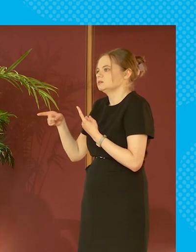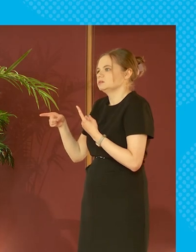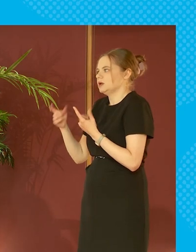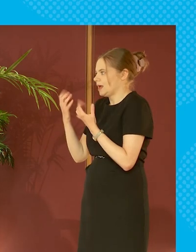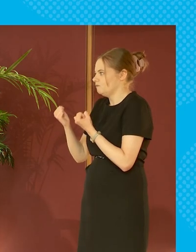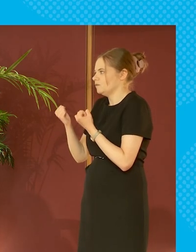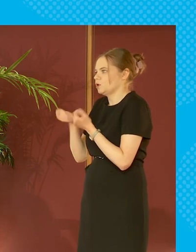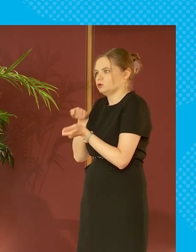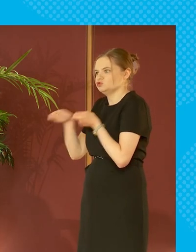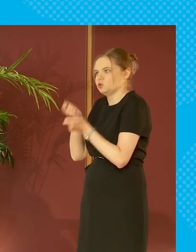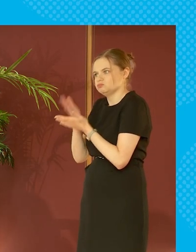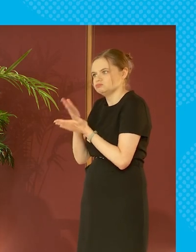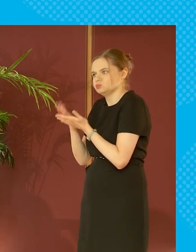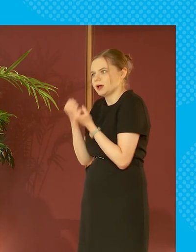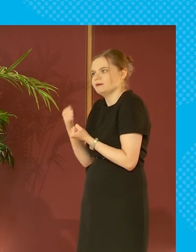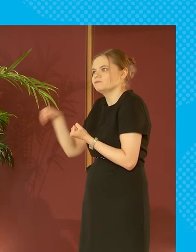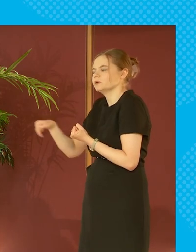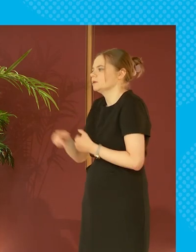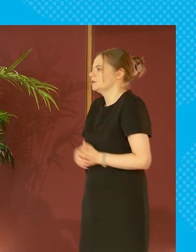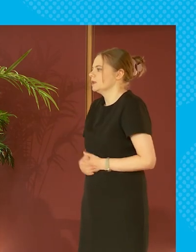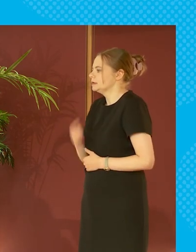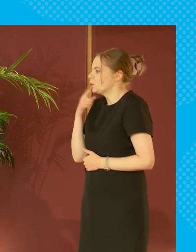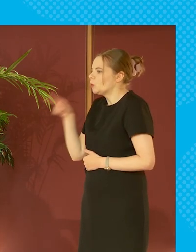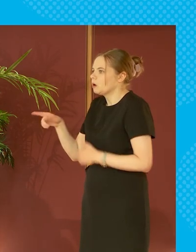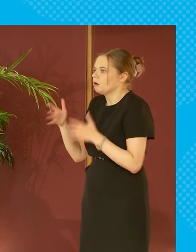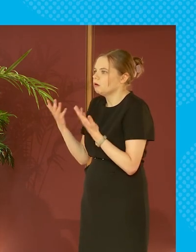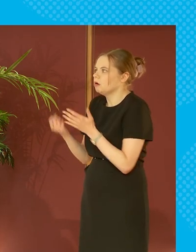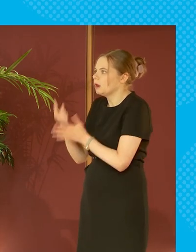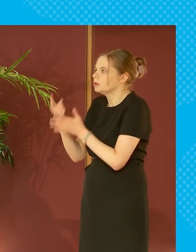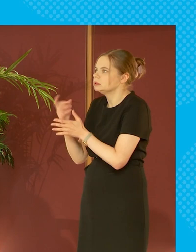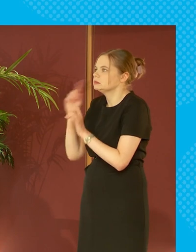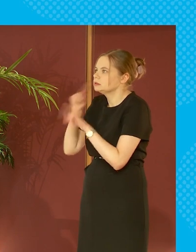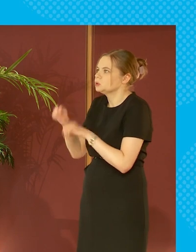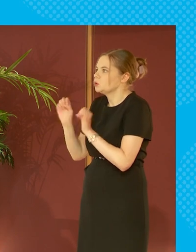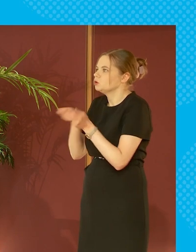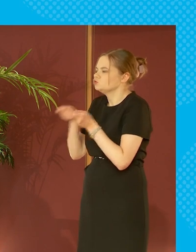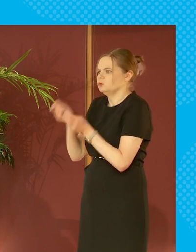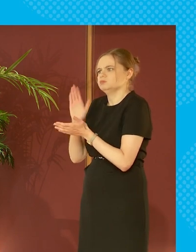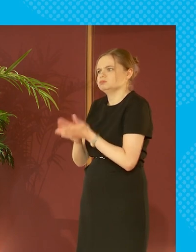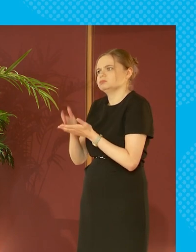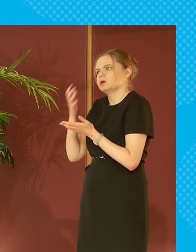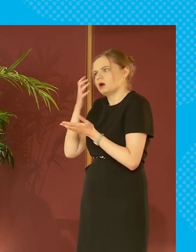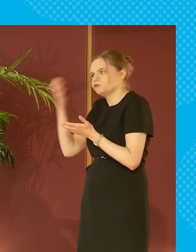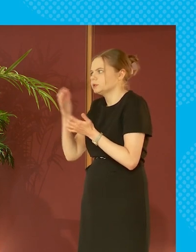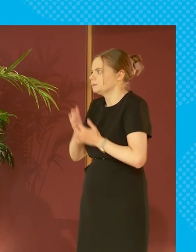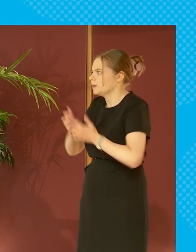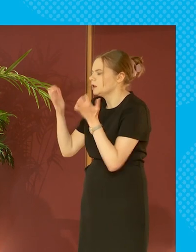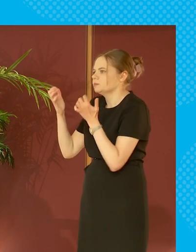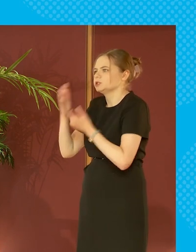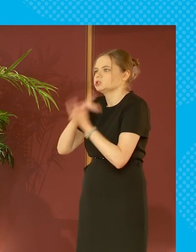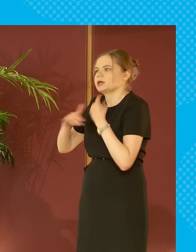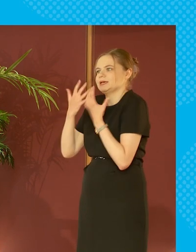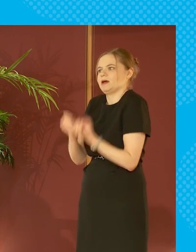no control over that they are these amorphous things that oh if only they weren't happening these are choices choices we make as governments as